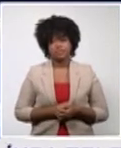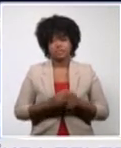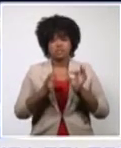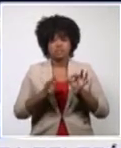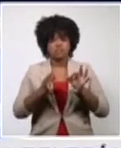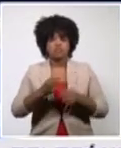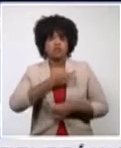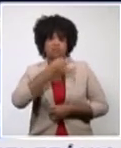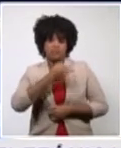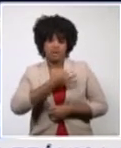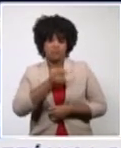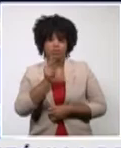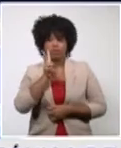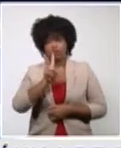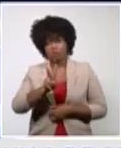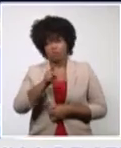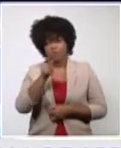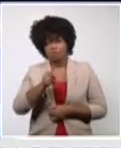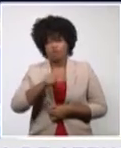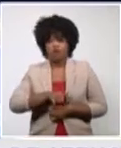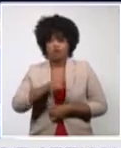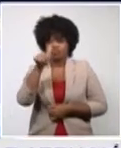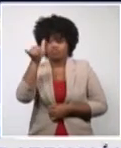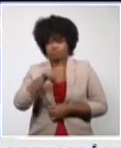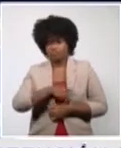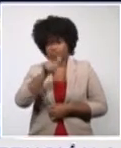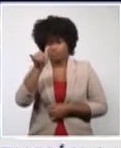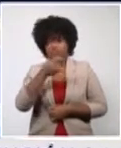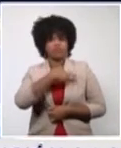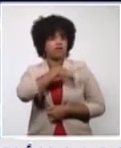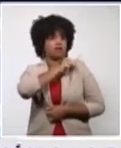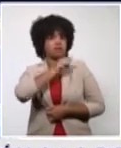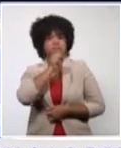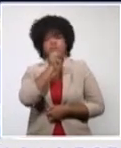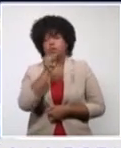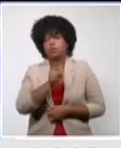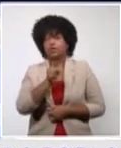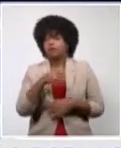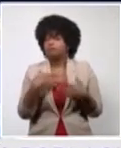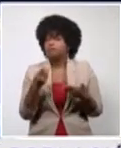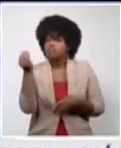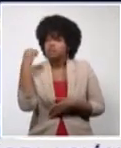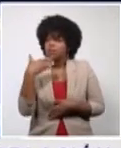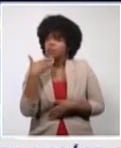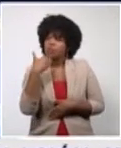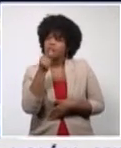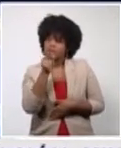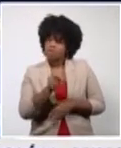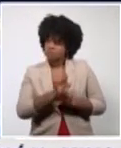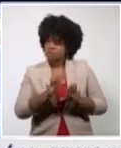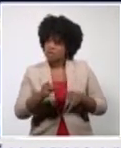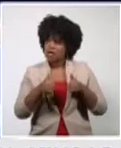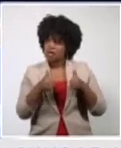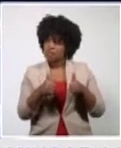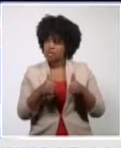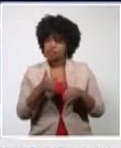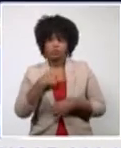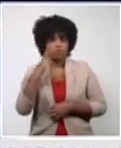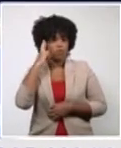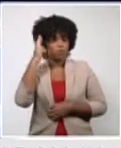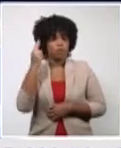We always report on the two evacuees. Yesterday I was asked if there was any follow-up on them.